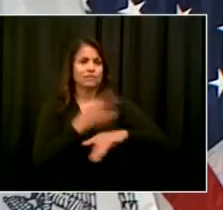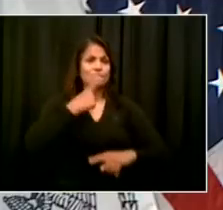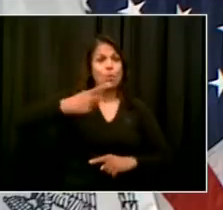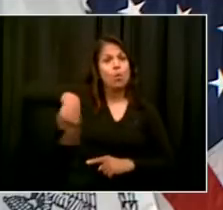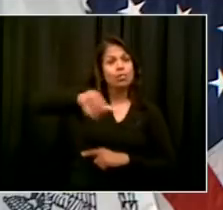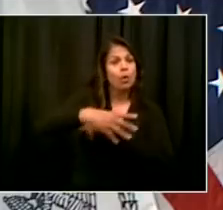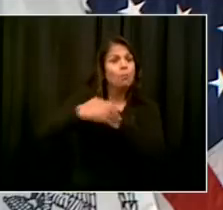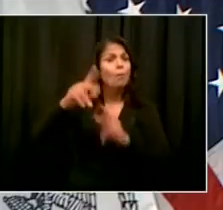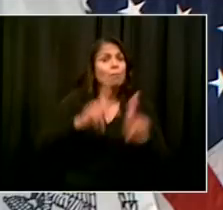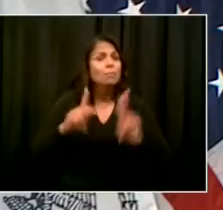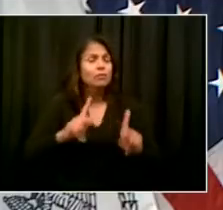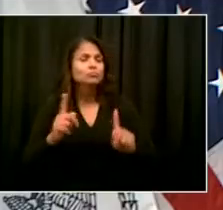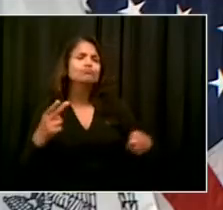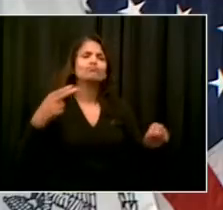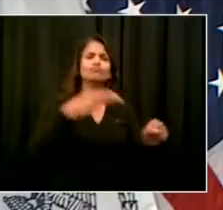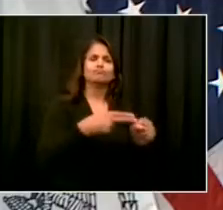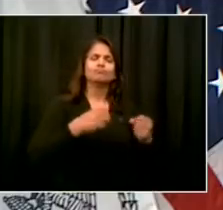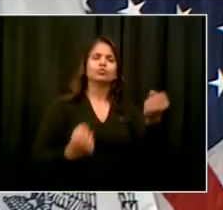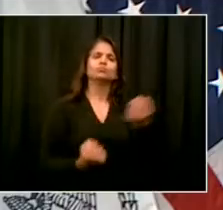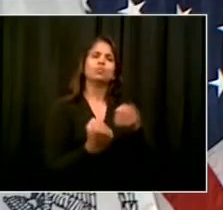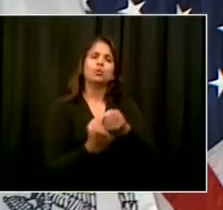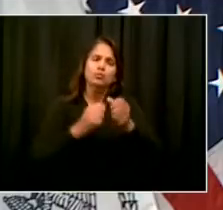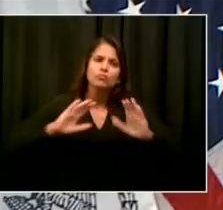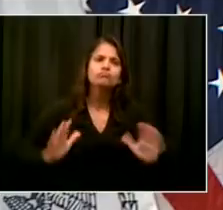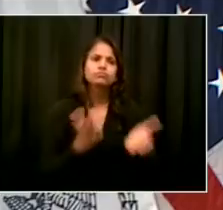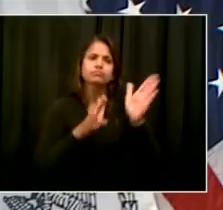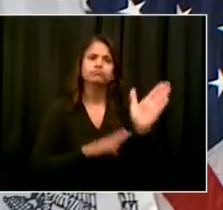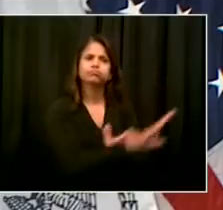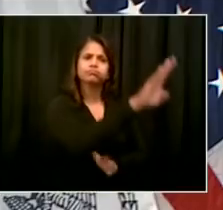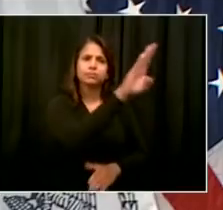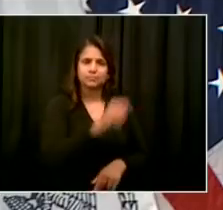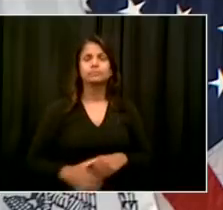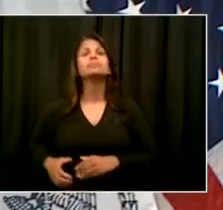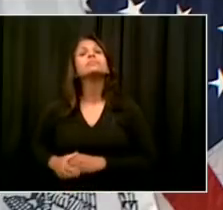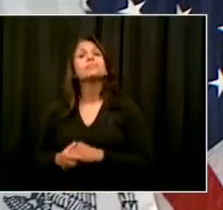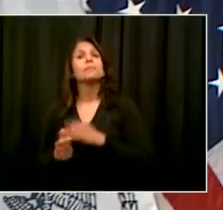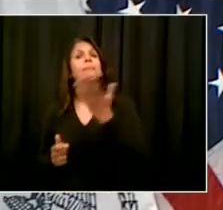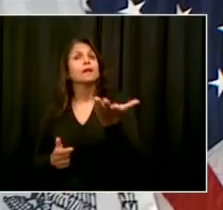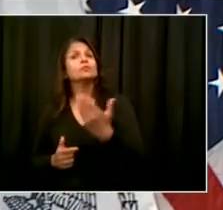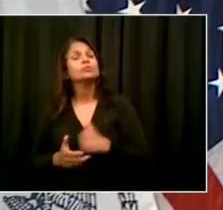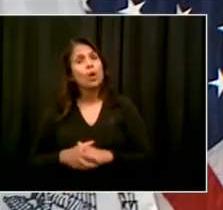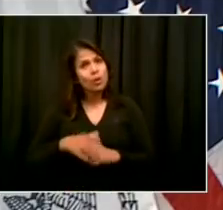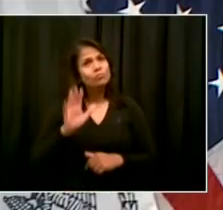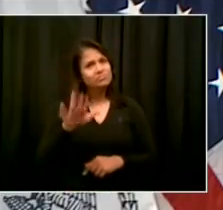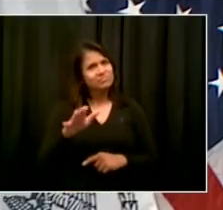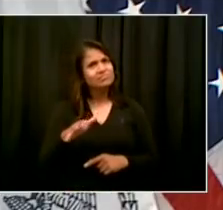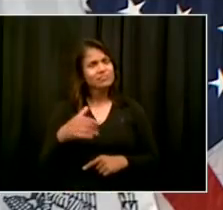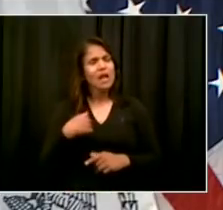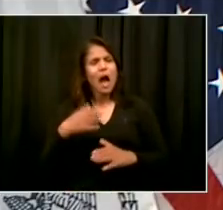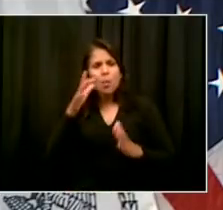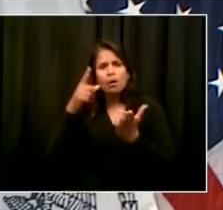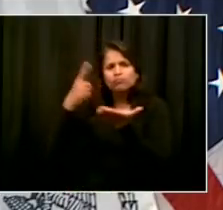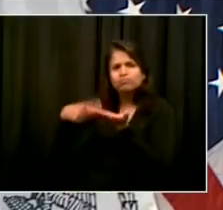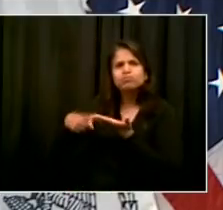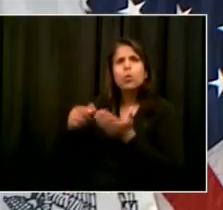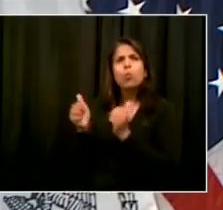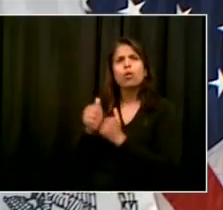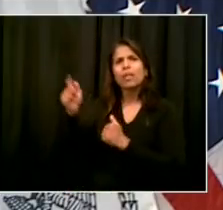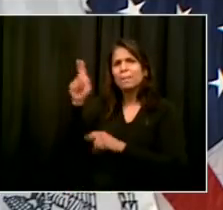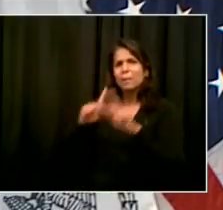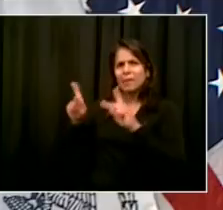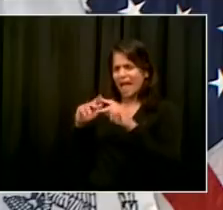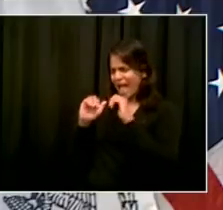whole question of what we should or should not be doing in hotels at this point, and then we will figure out quickly